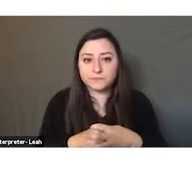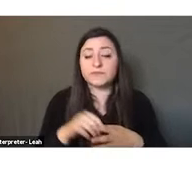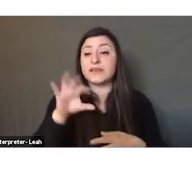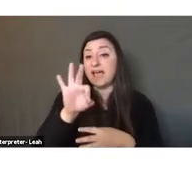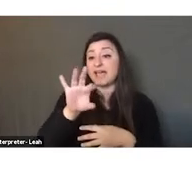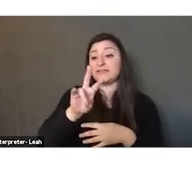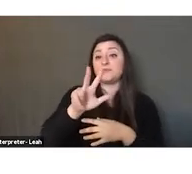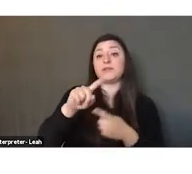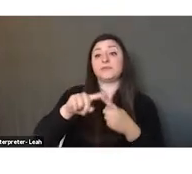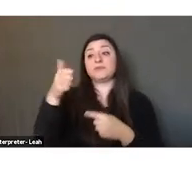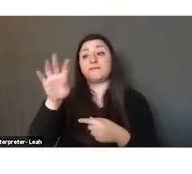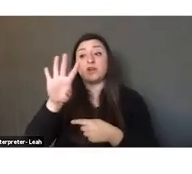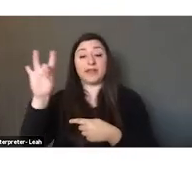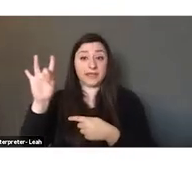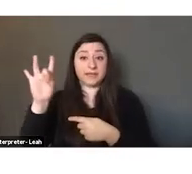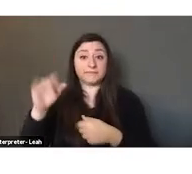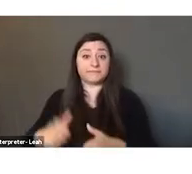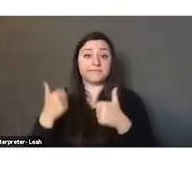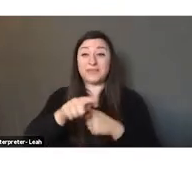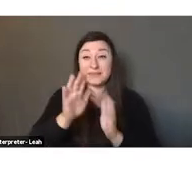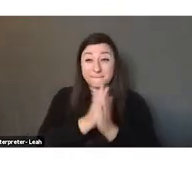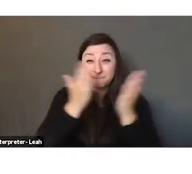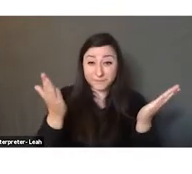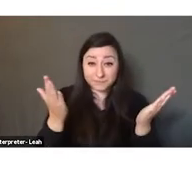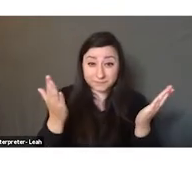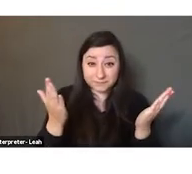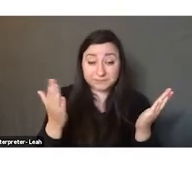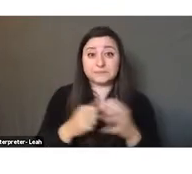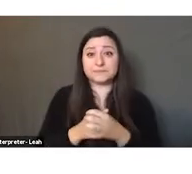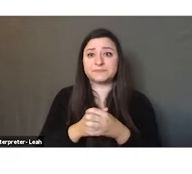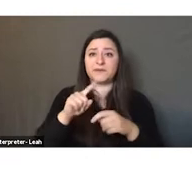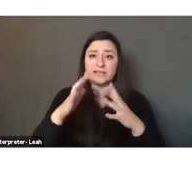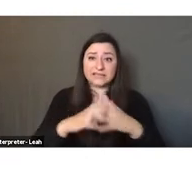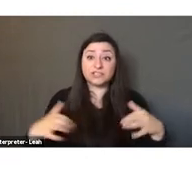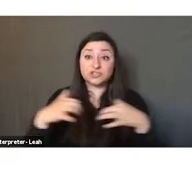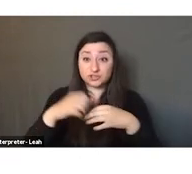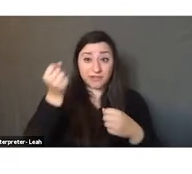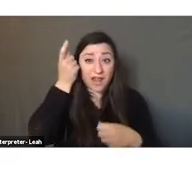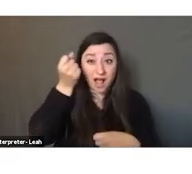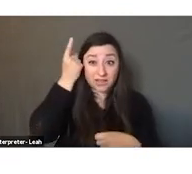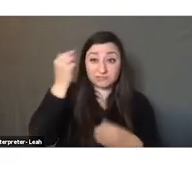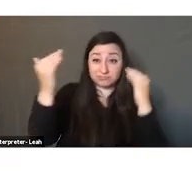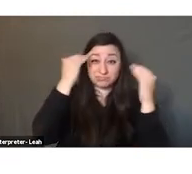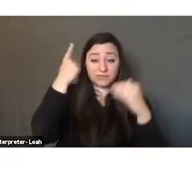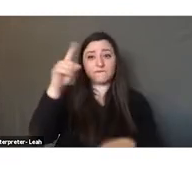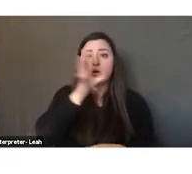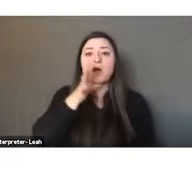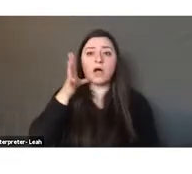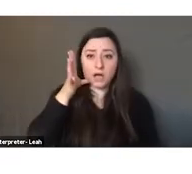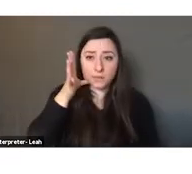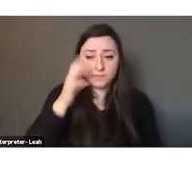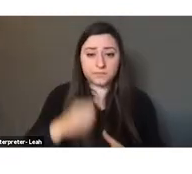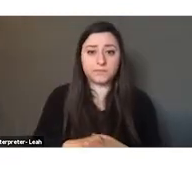and 1048. All of these books popularized knowledge, indigenous knowledge on agriculture and